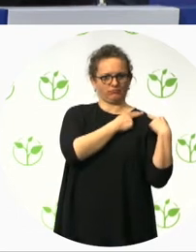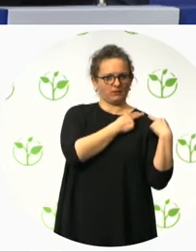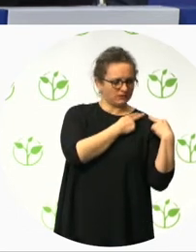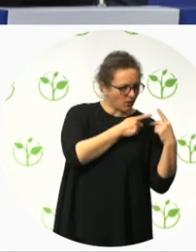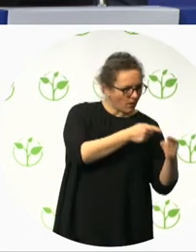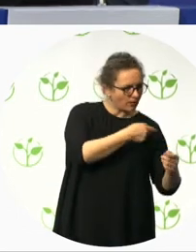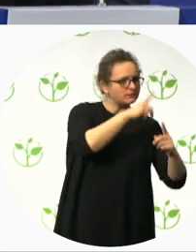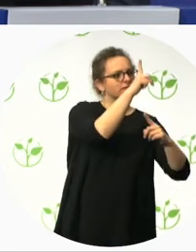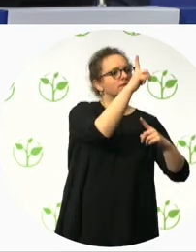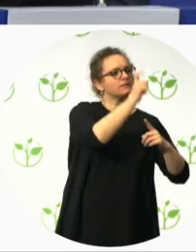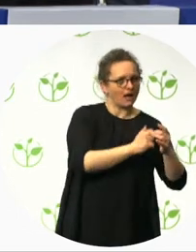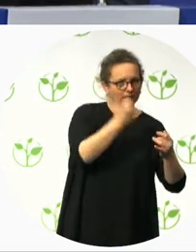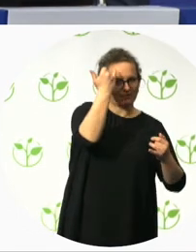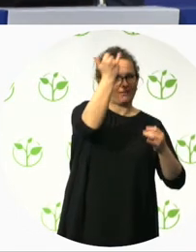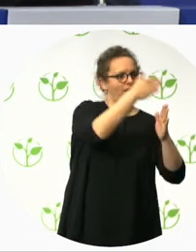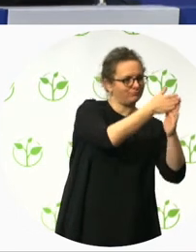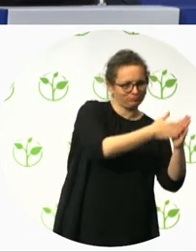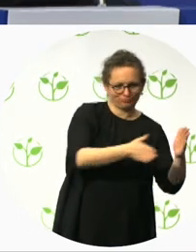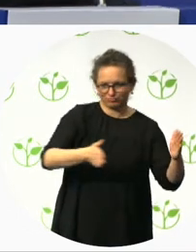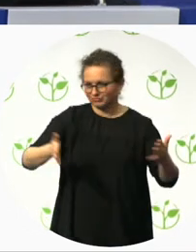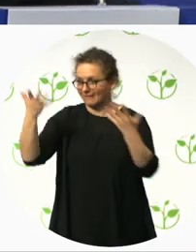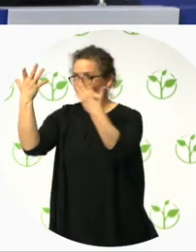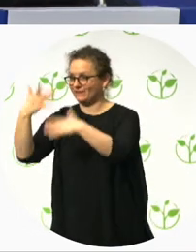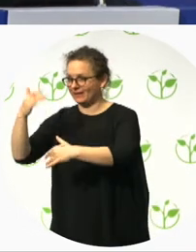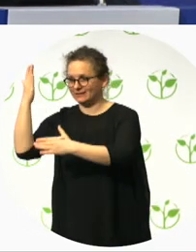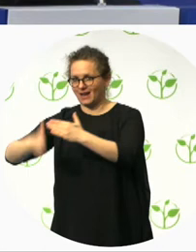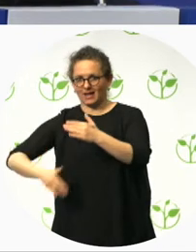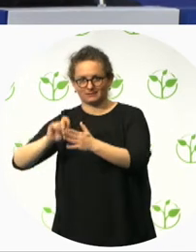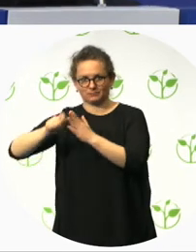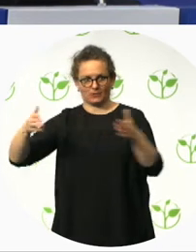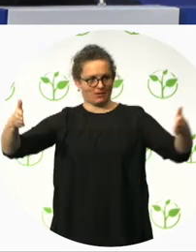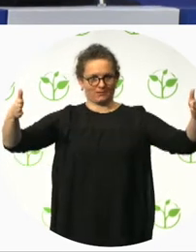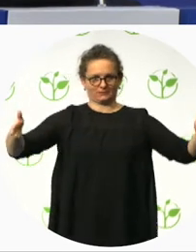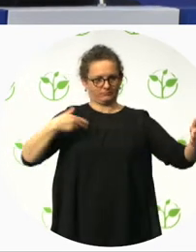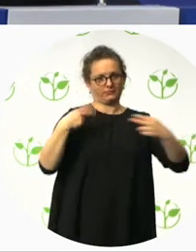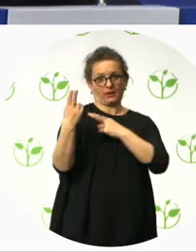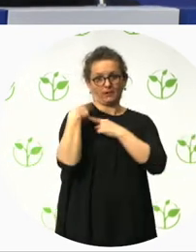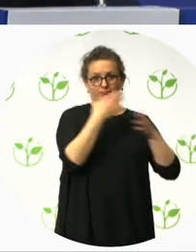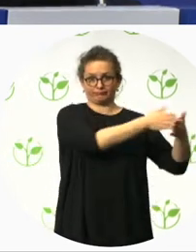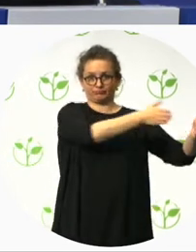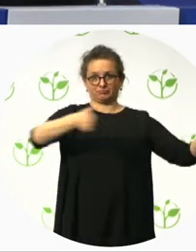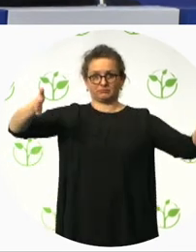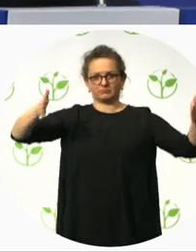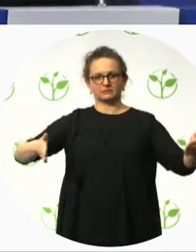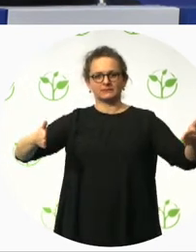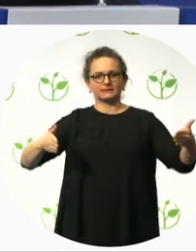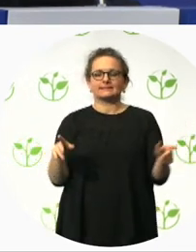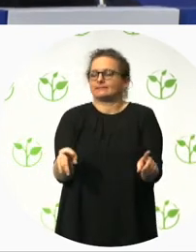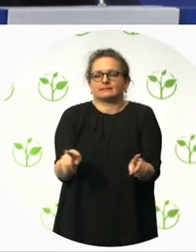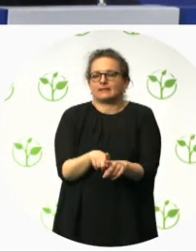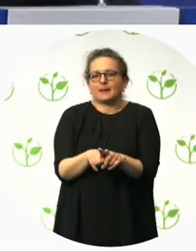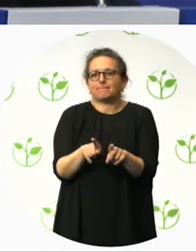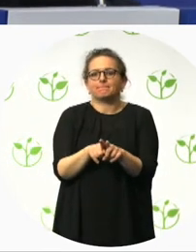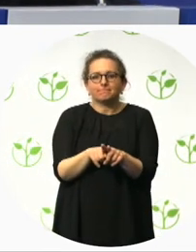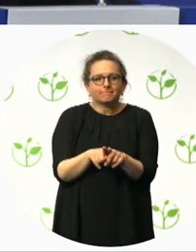have that. And then, uh, as important as, the involvement of disabled people. that's key point too really. For me is to